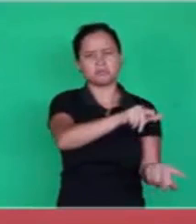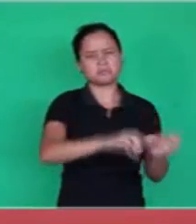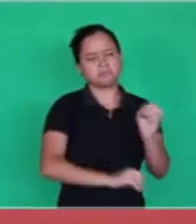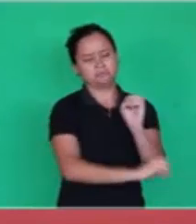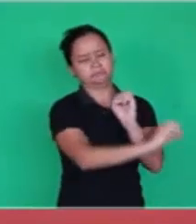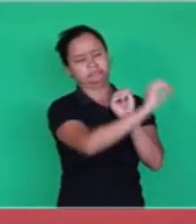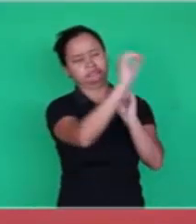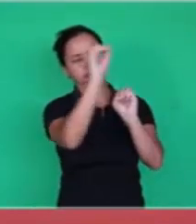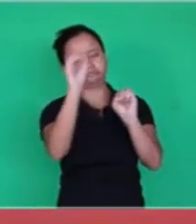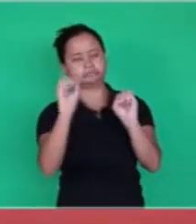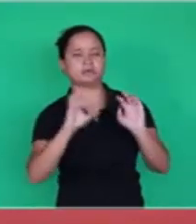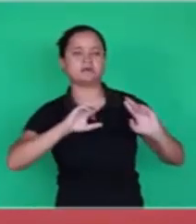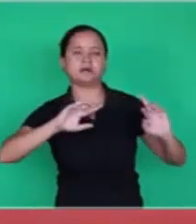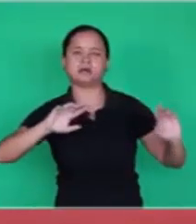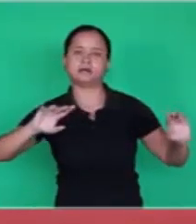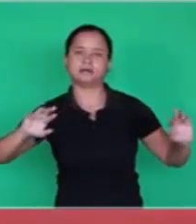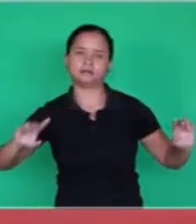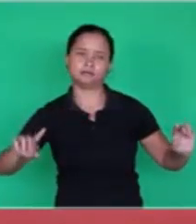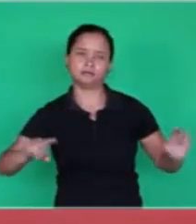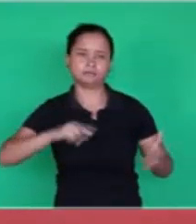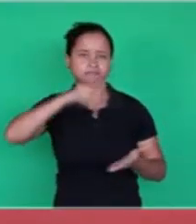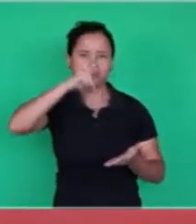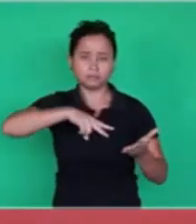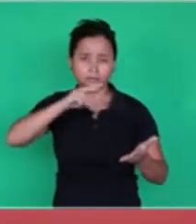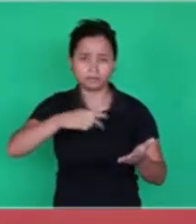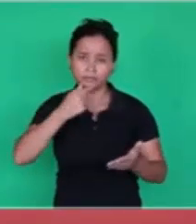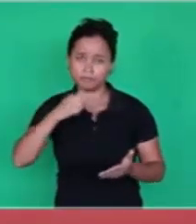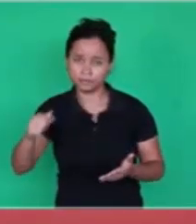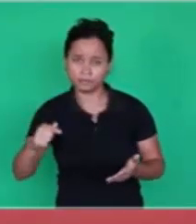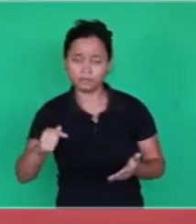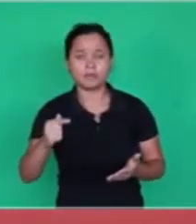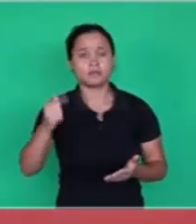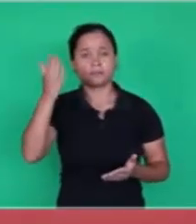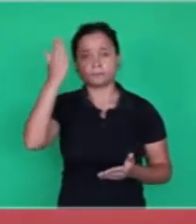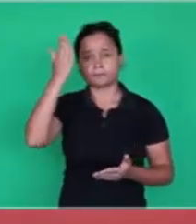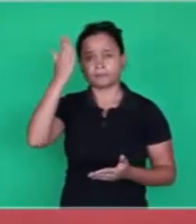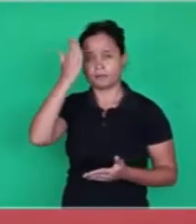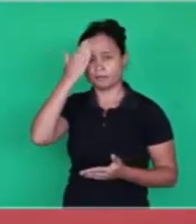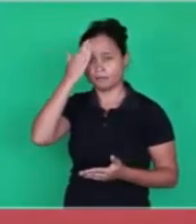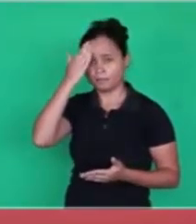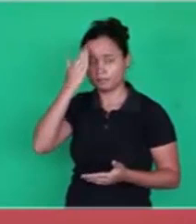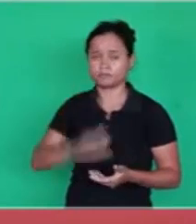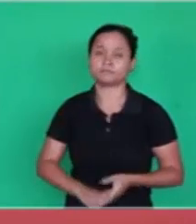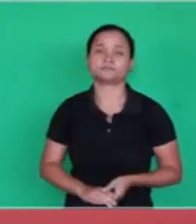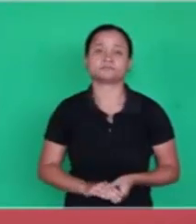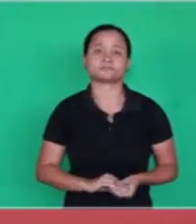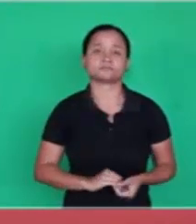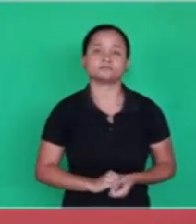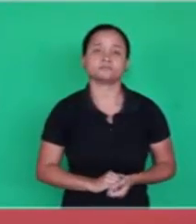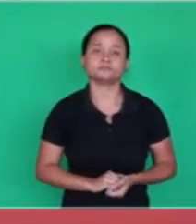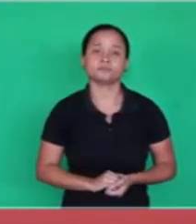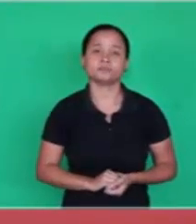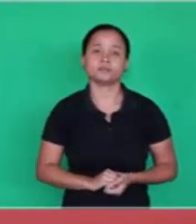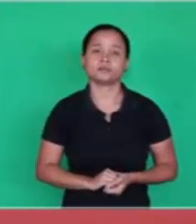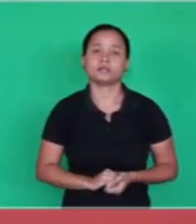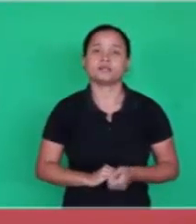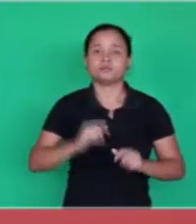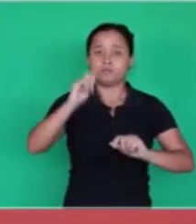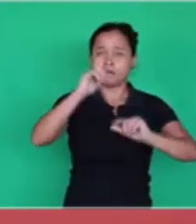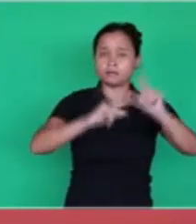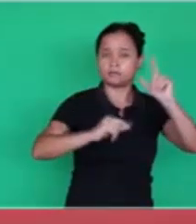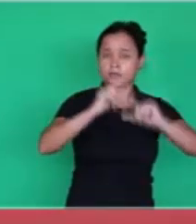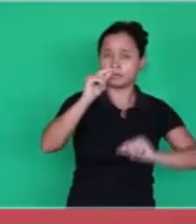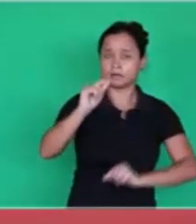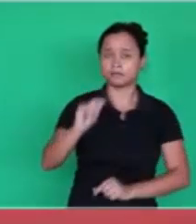nebuloses, He to have an idea, a star, andromedia, it fits